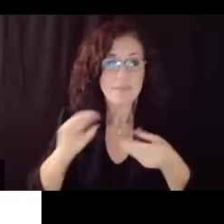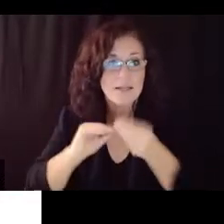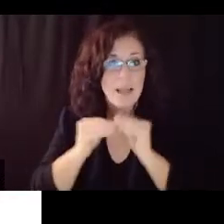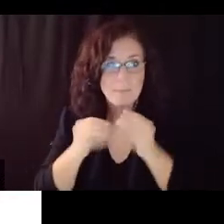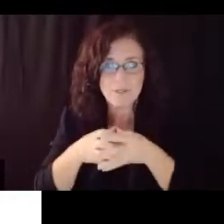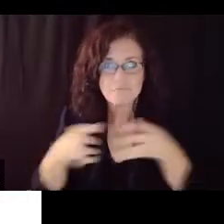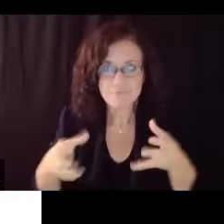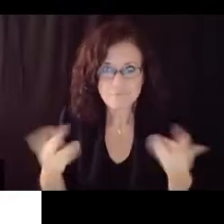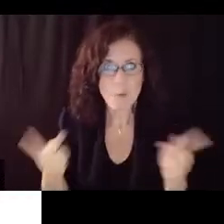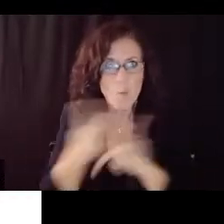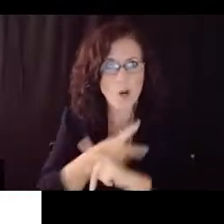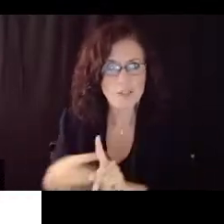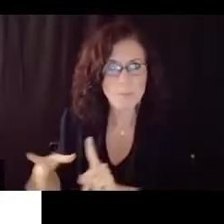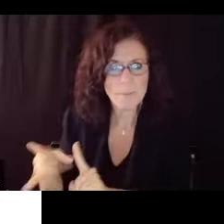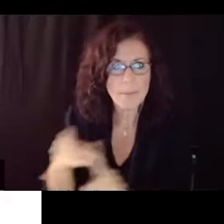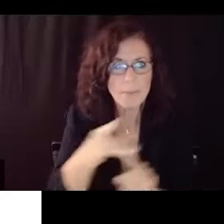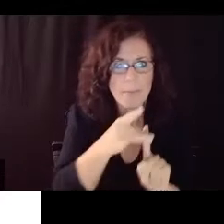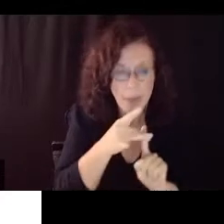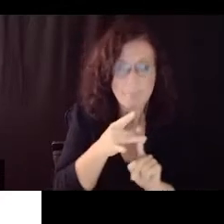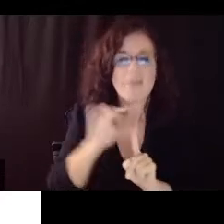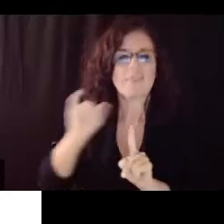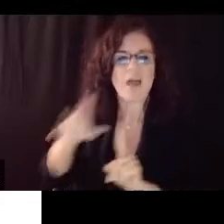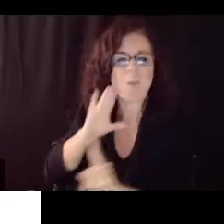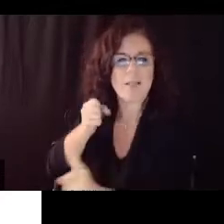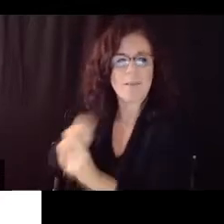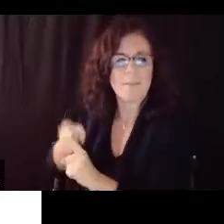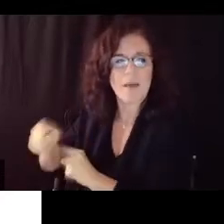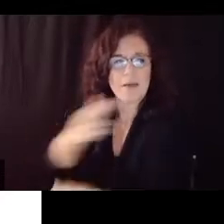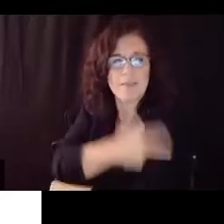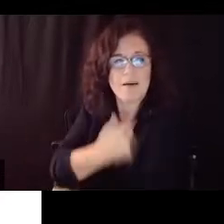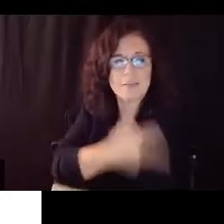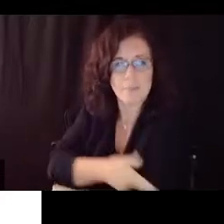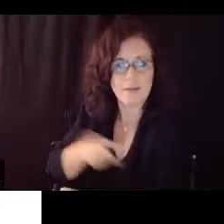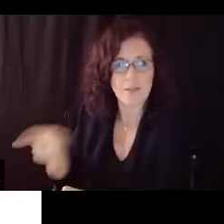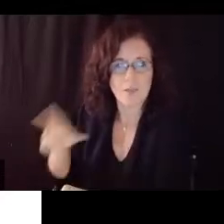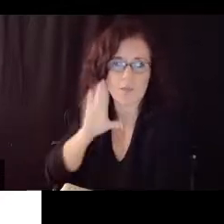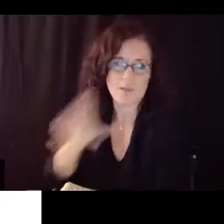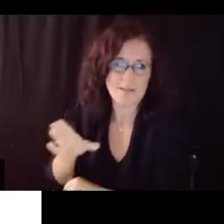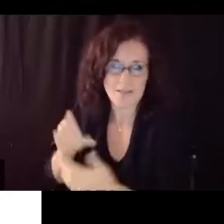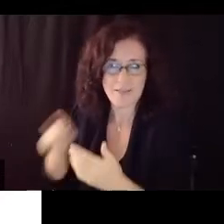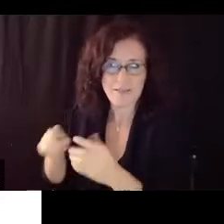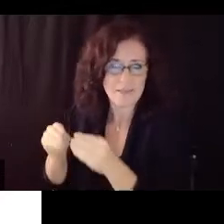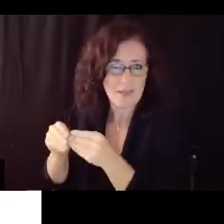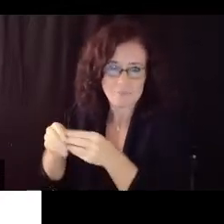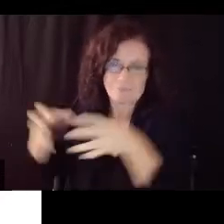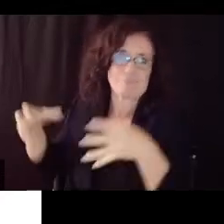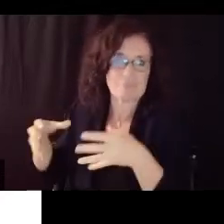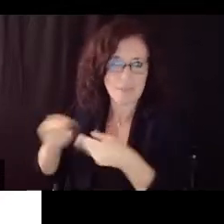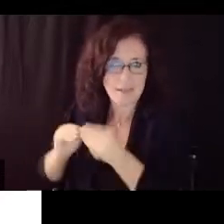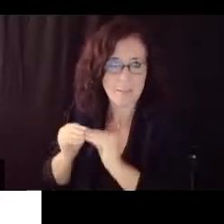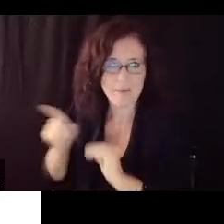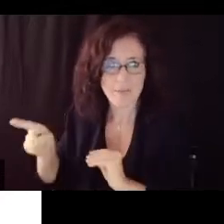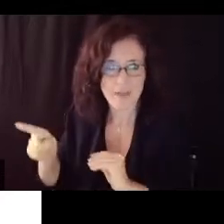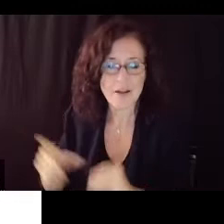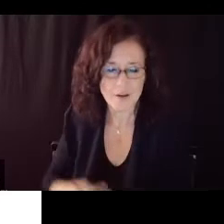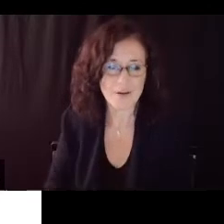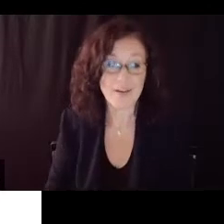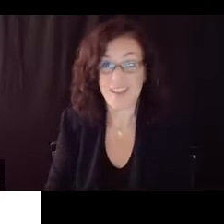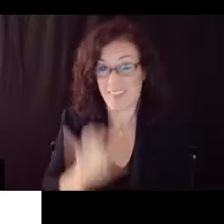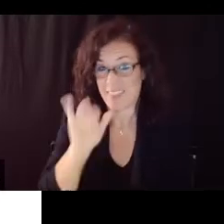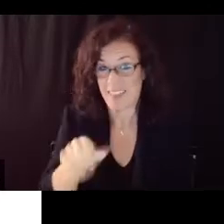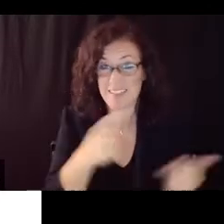really um I think what is of course uh very newsworthy at this point um with really um quite remarkable